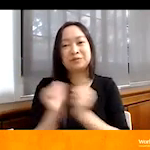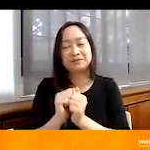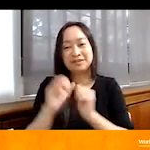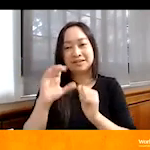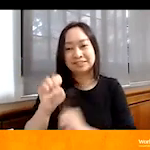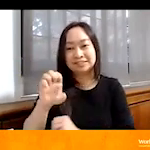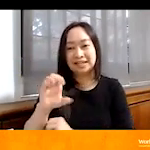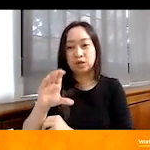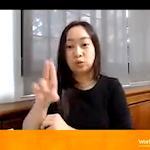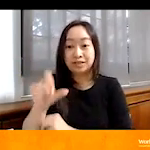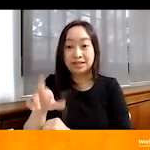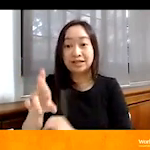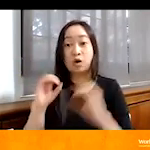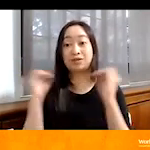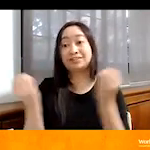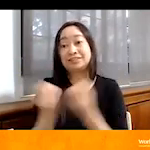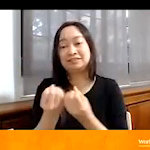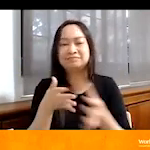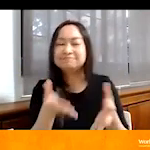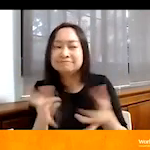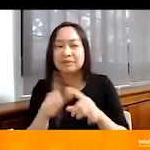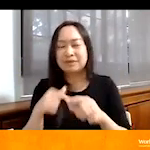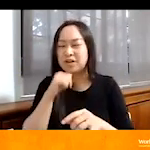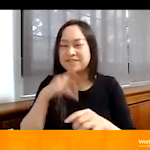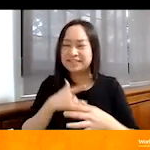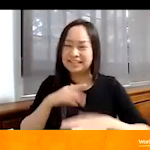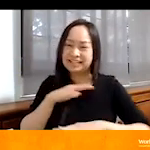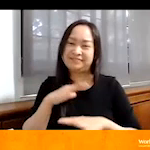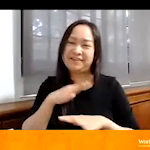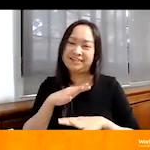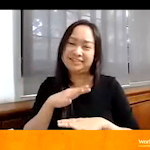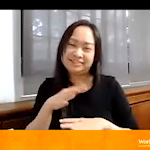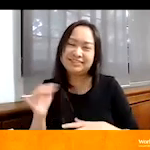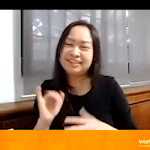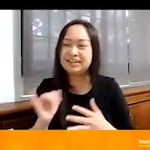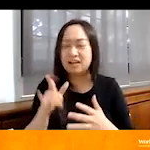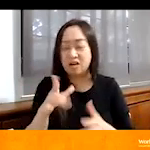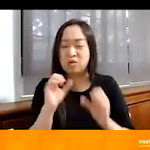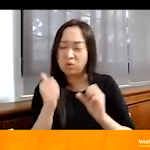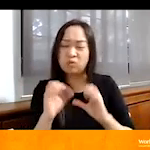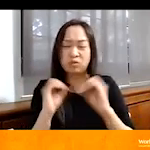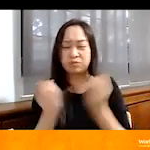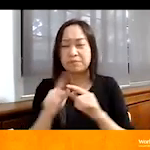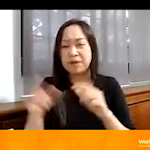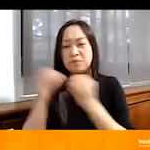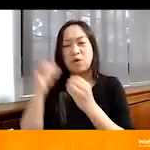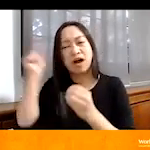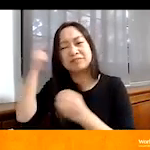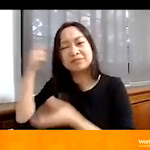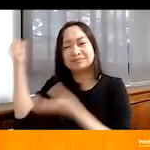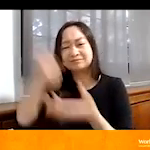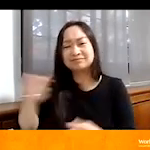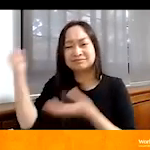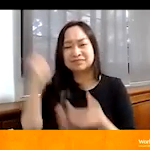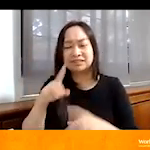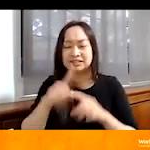organization, but I didn't find it very satisfying. It was a fine organization, but it was mostly driven by government grants. And they